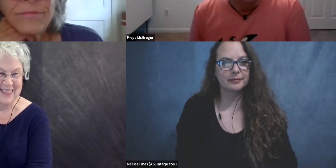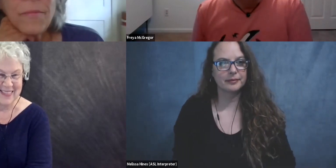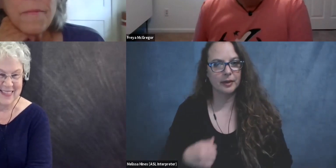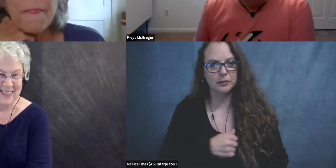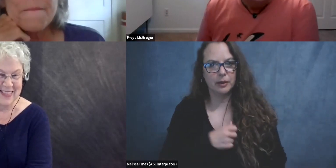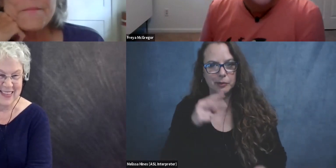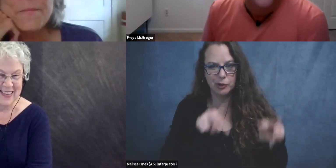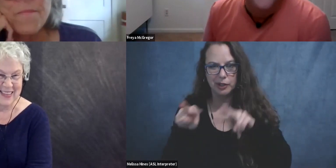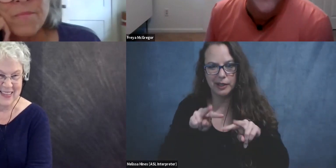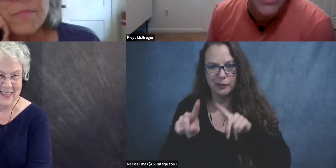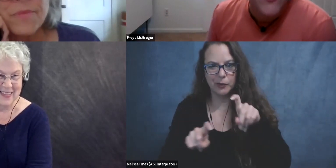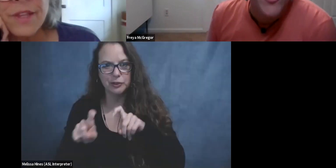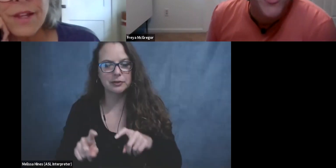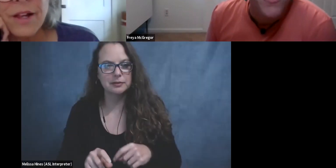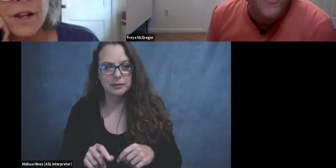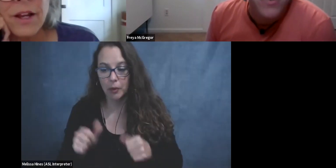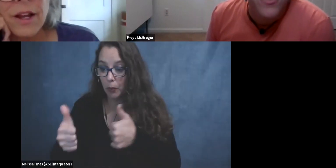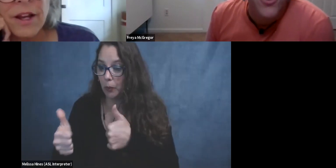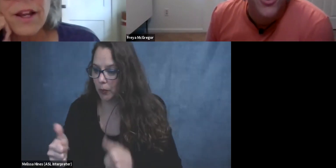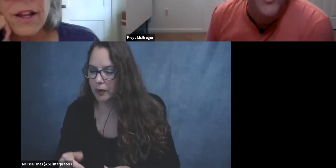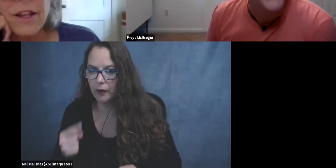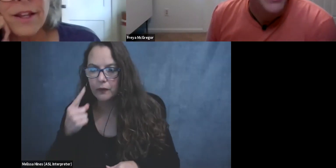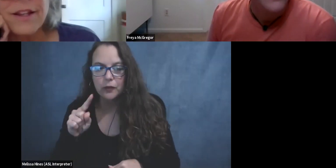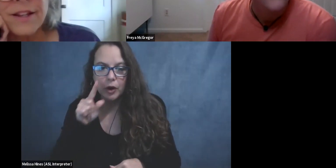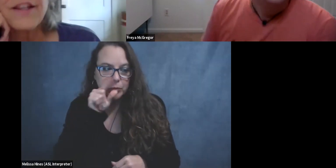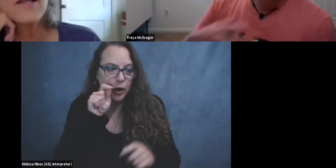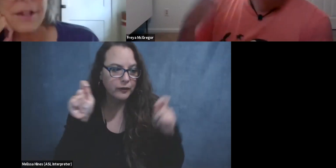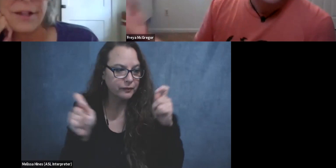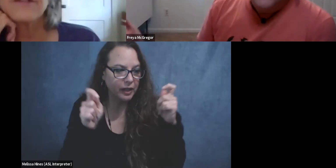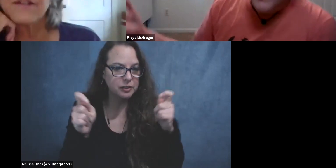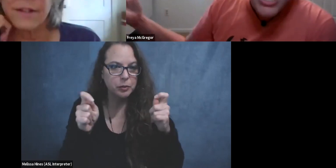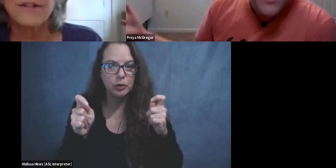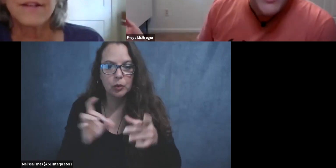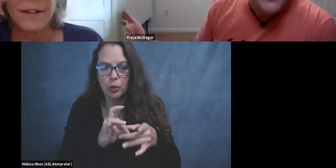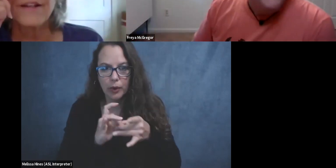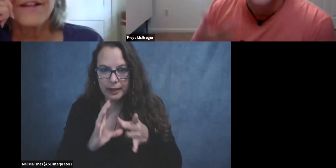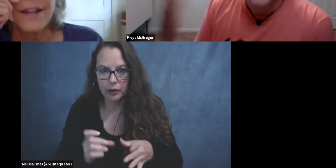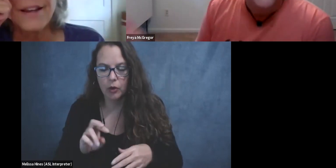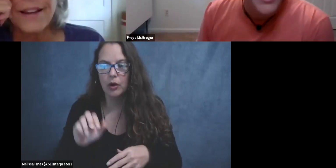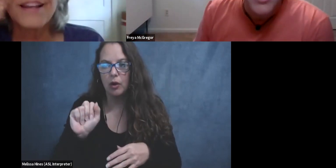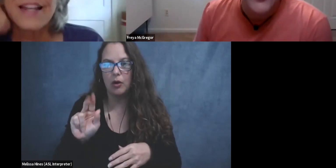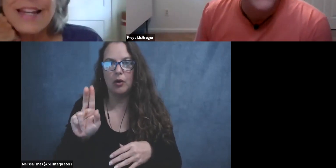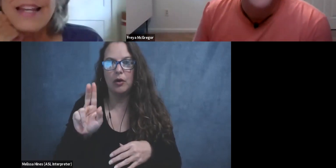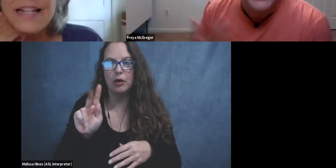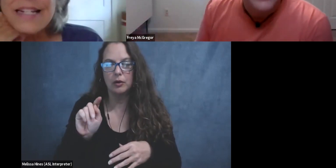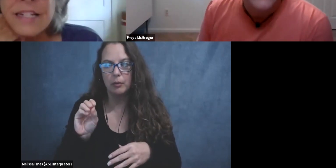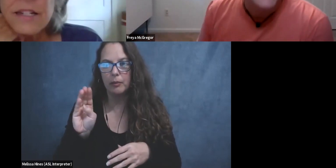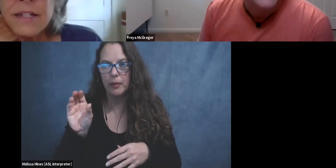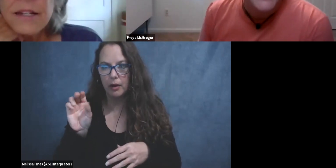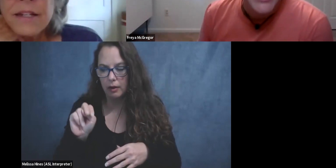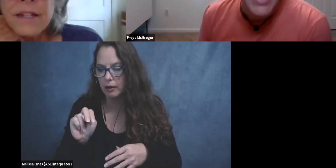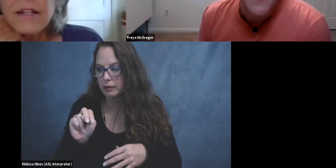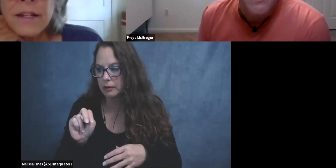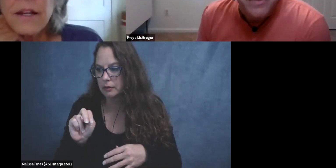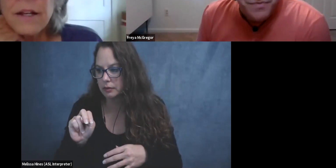Oh, here we go. Um, for bird festival coordinators or, or Audubon chapter program coordinators or, or outing